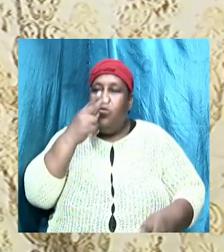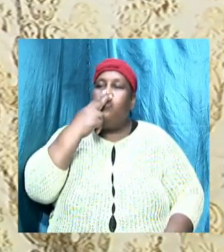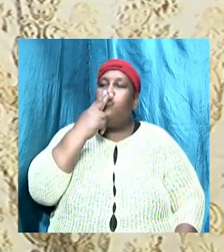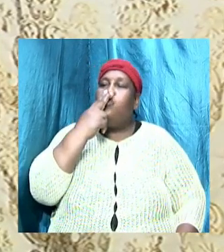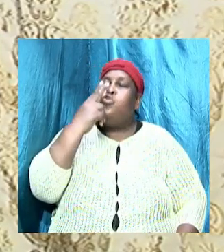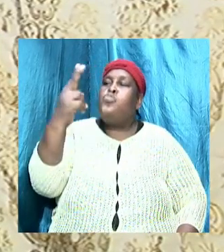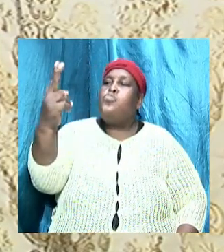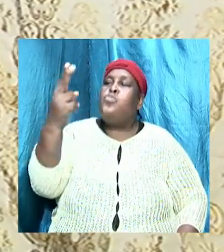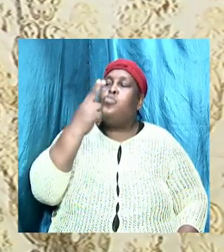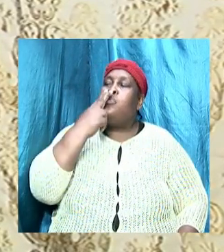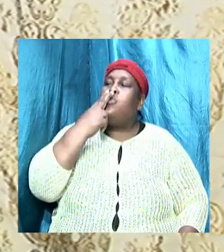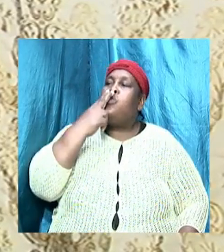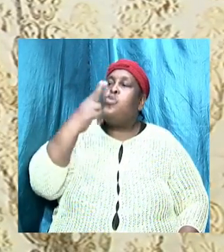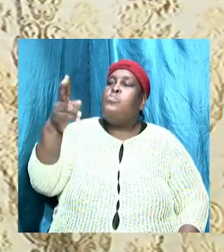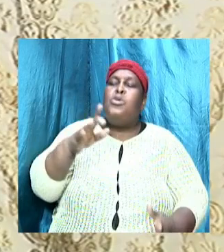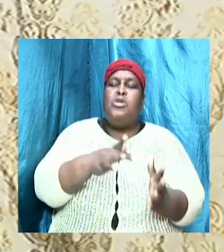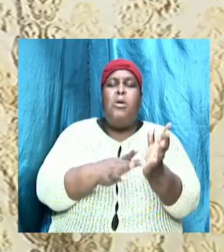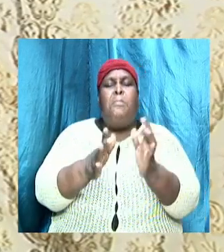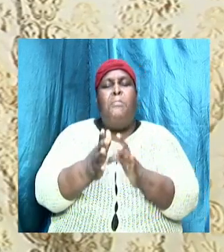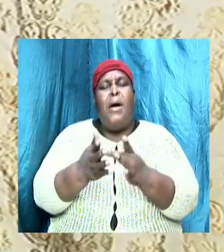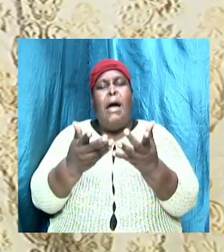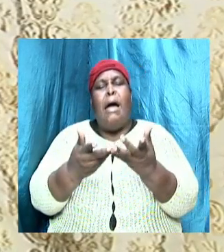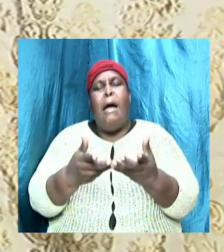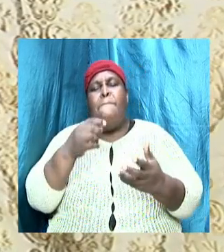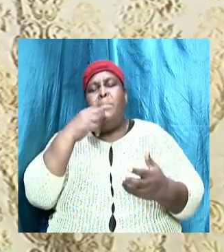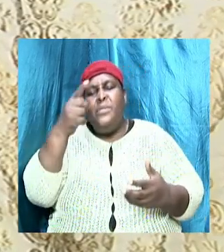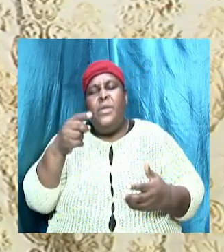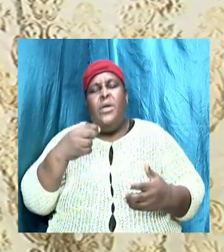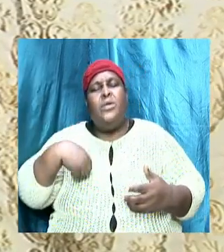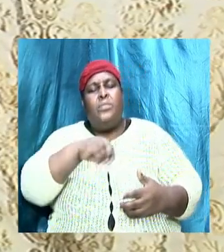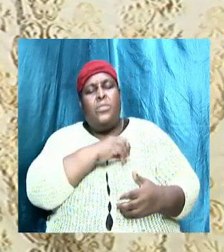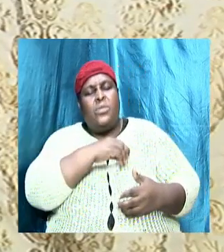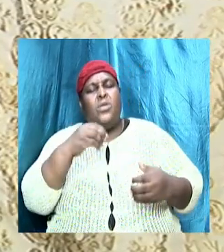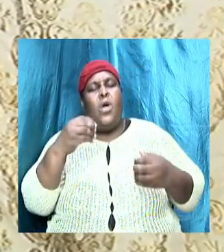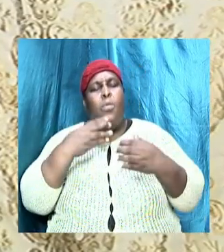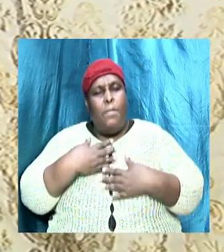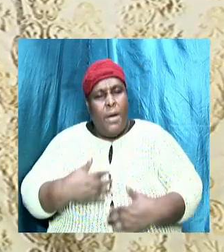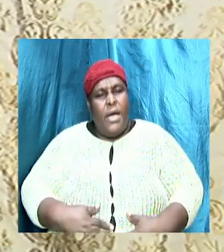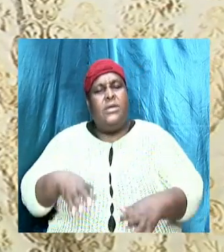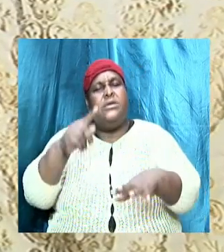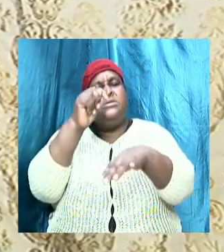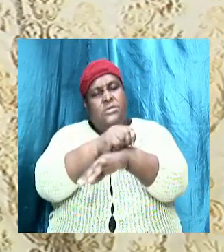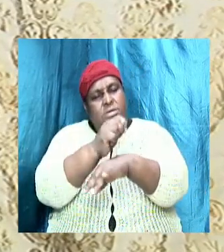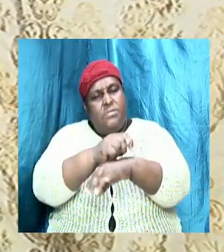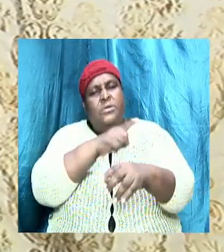Don't smoke a cigarette. But the Bible tells us, that our body is the temple of the Lord.